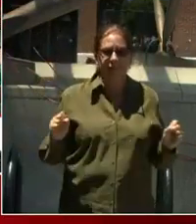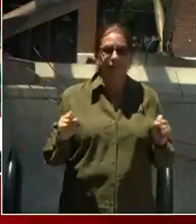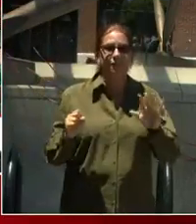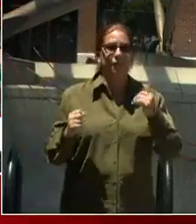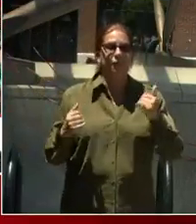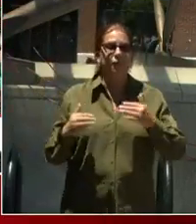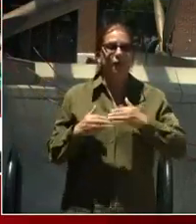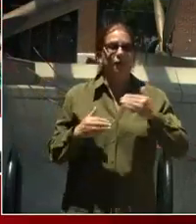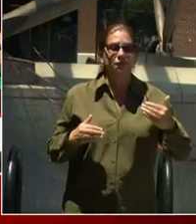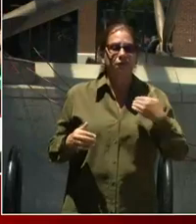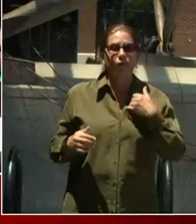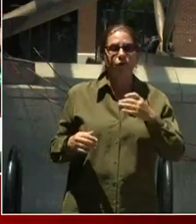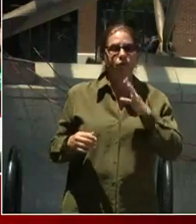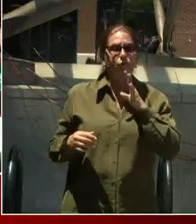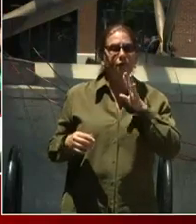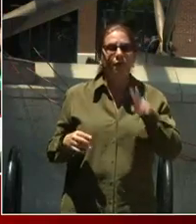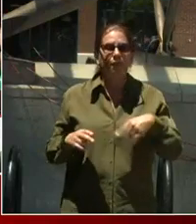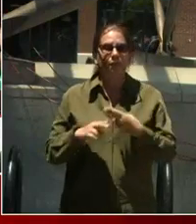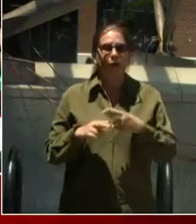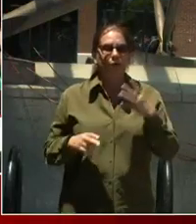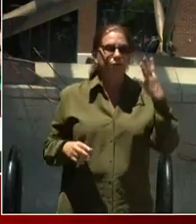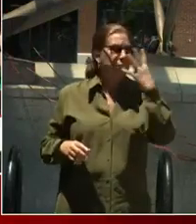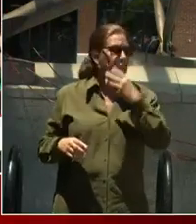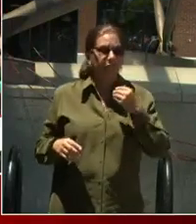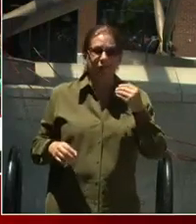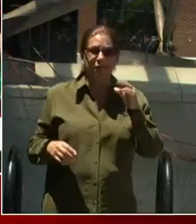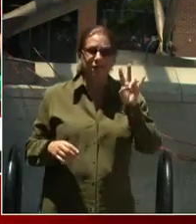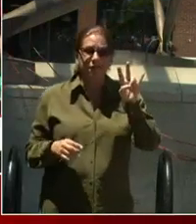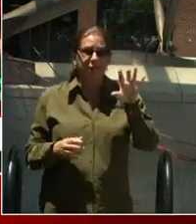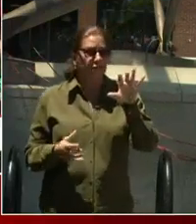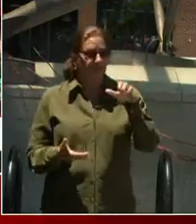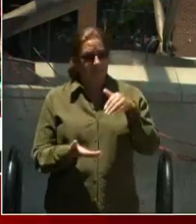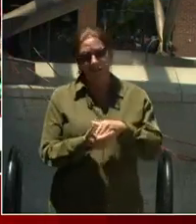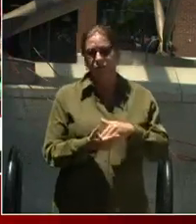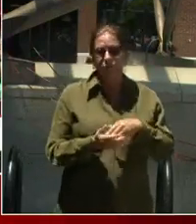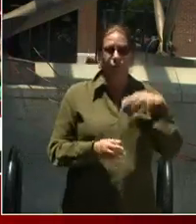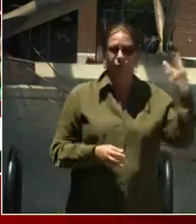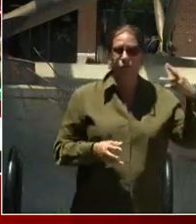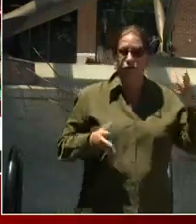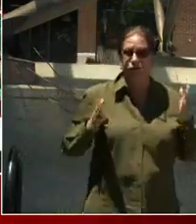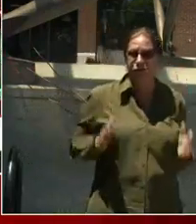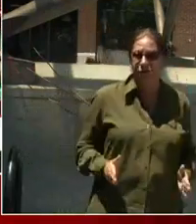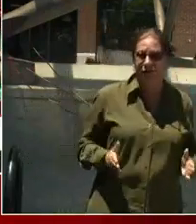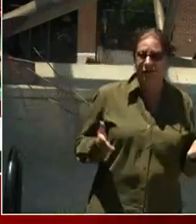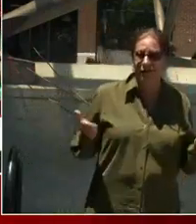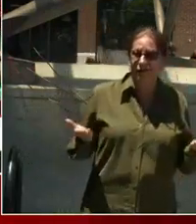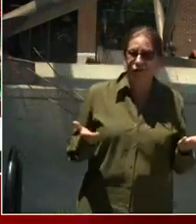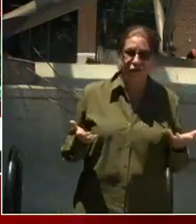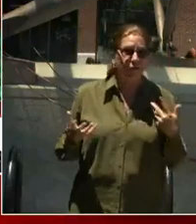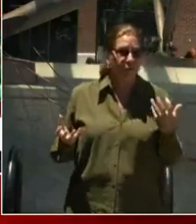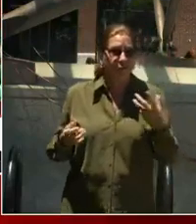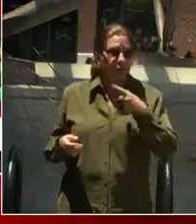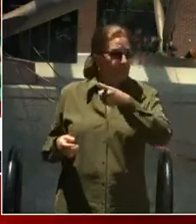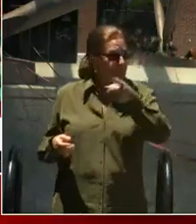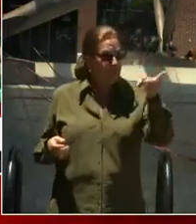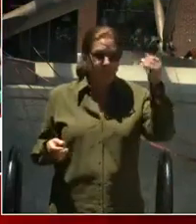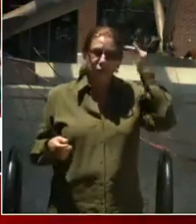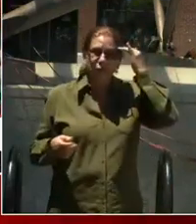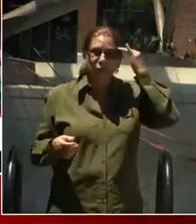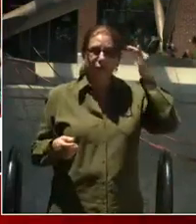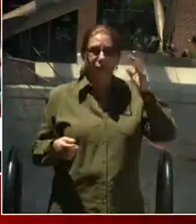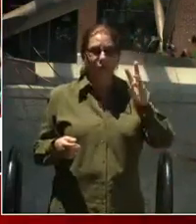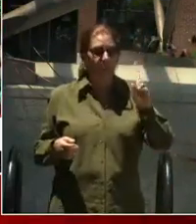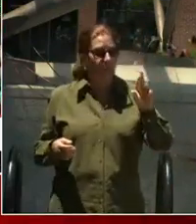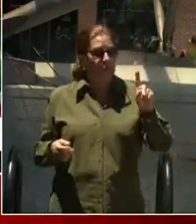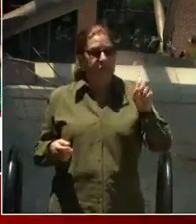them to know is about the beautiful seven hundred thousand Washingtonians here. We want them to know about all eight wards,